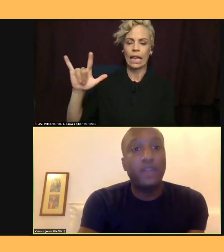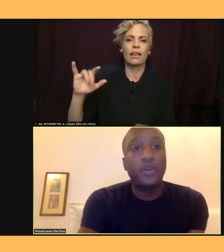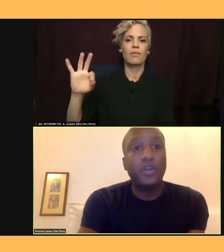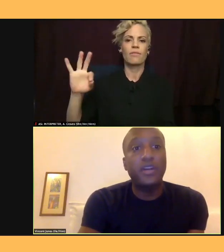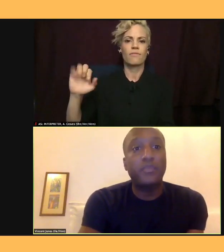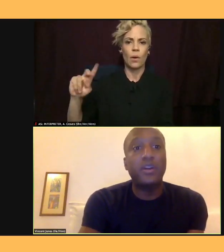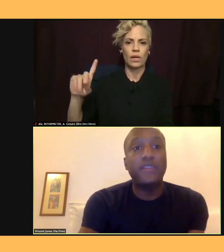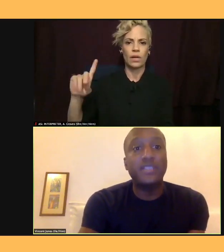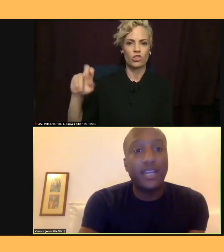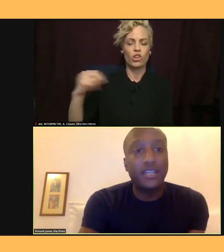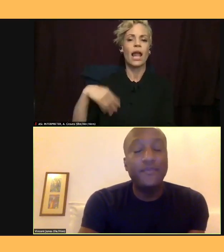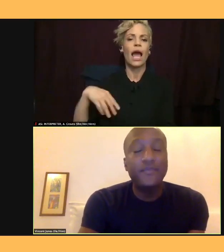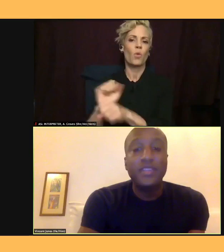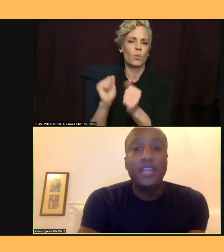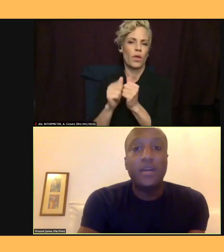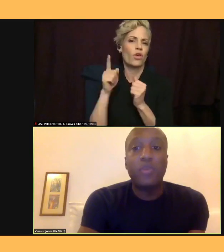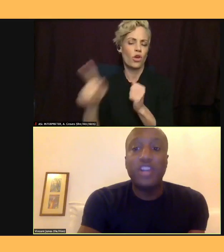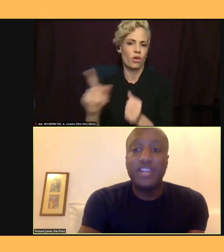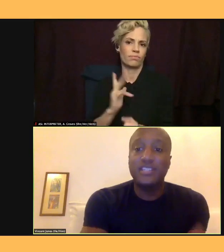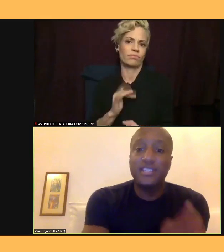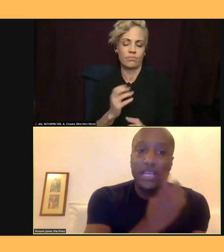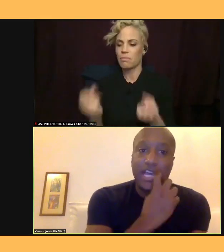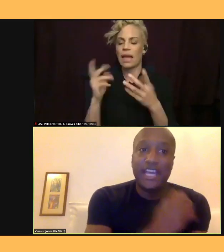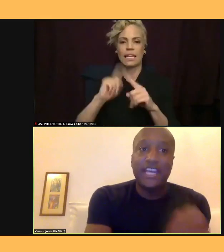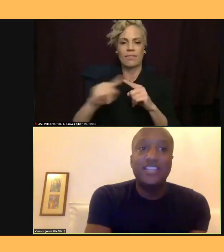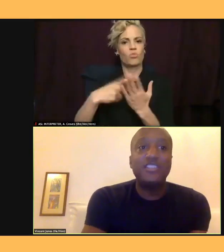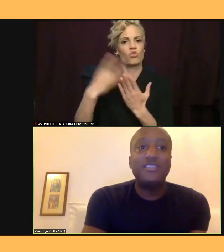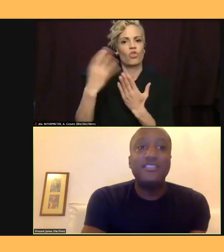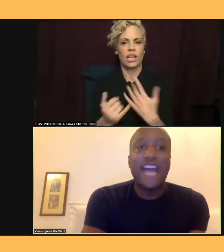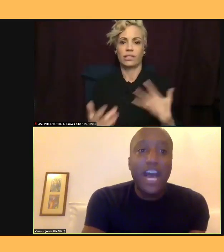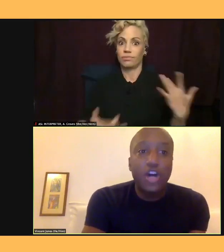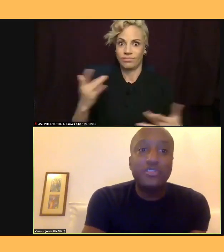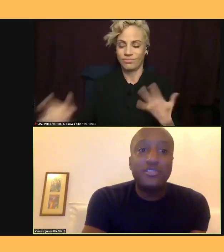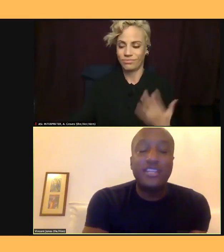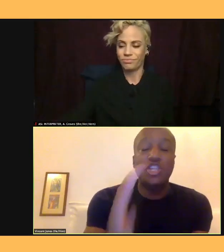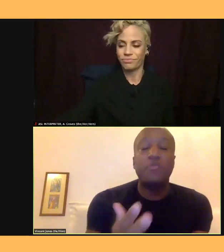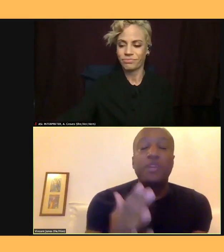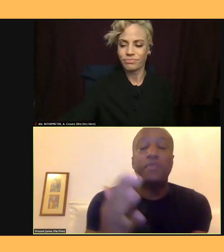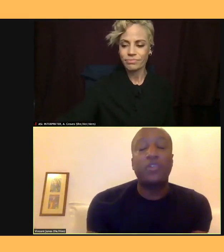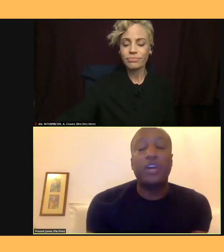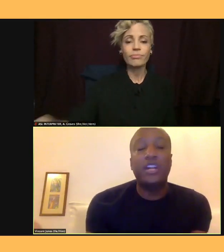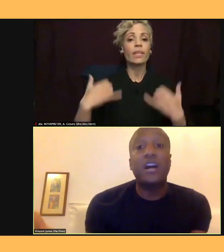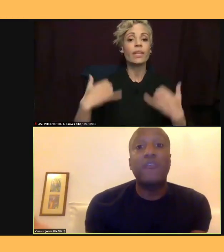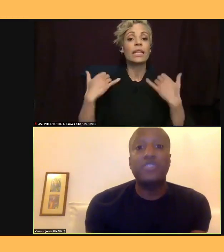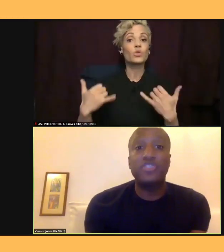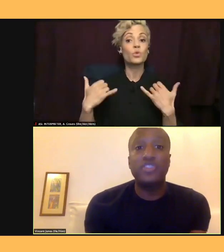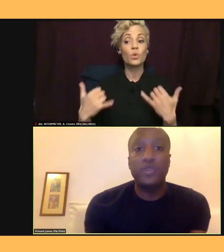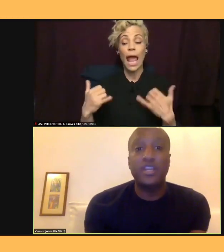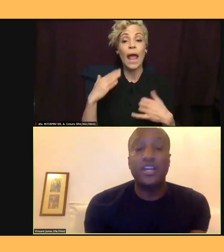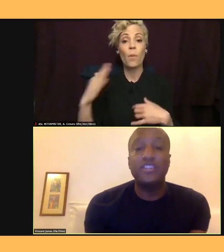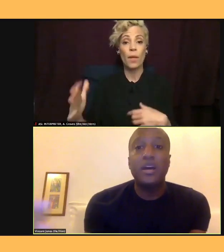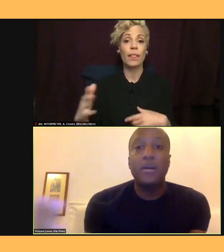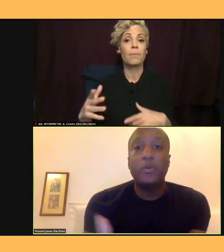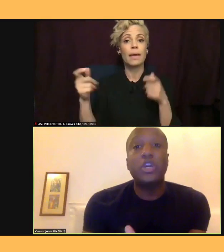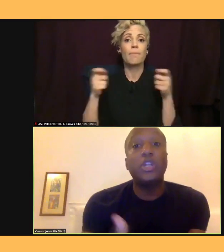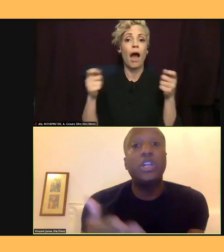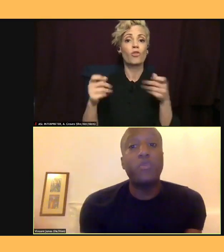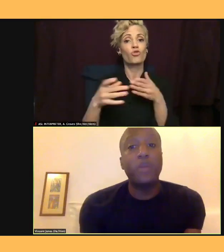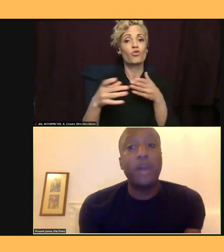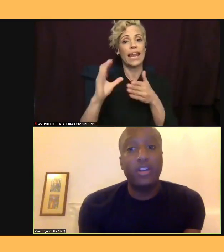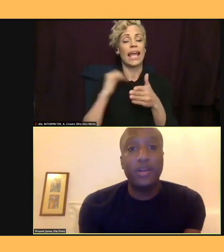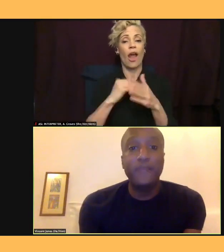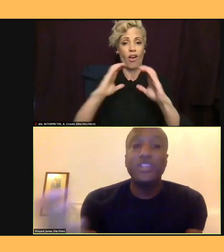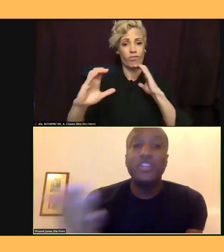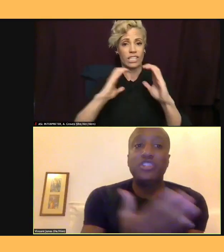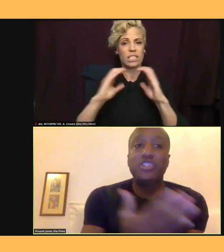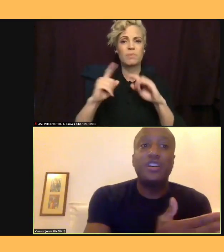exciting projects. And now, today, she'll be moderating a conversation with us. I want to tell you a little bit more about her. She's